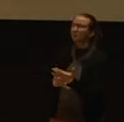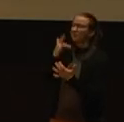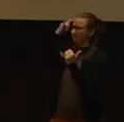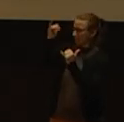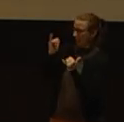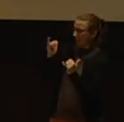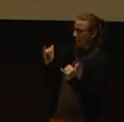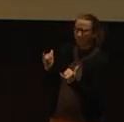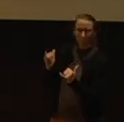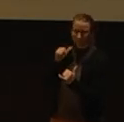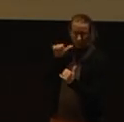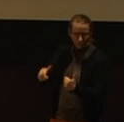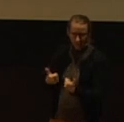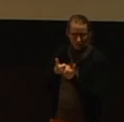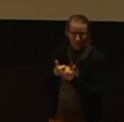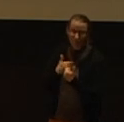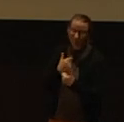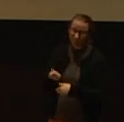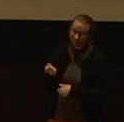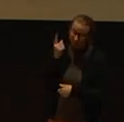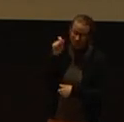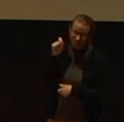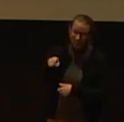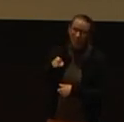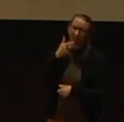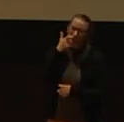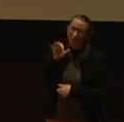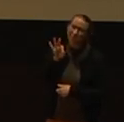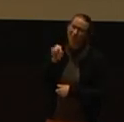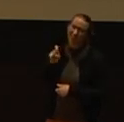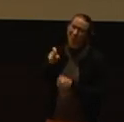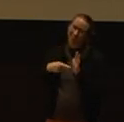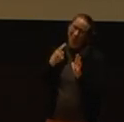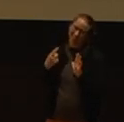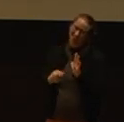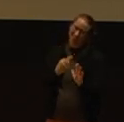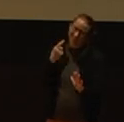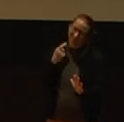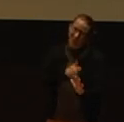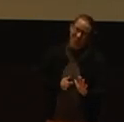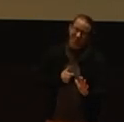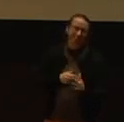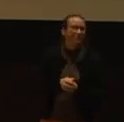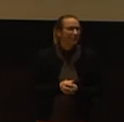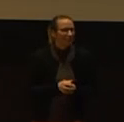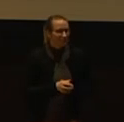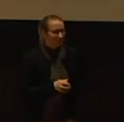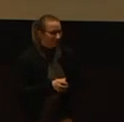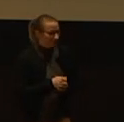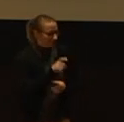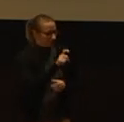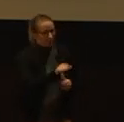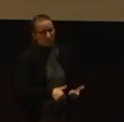does that challenge your lens? So yes, I hate to break it to you, but you have to watch Fox News sometimes. We need to challenge ourselves.